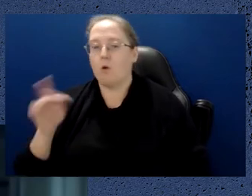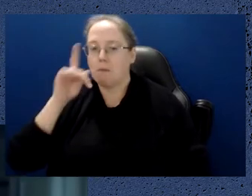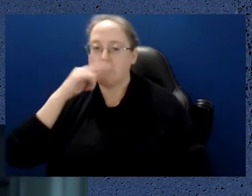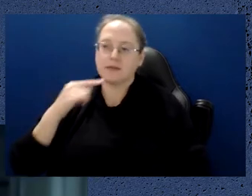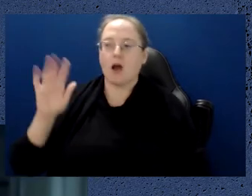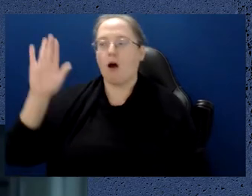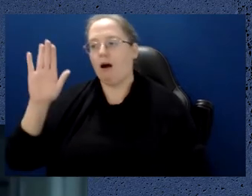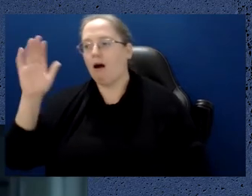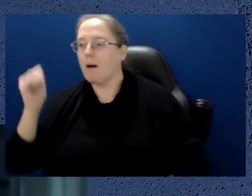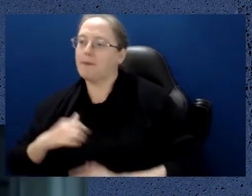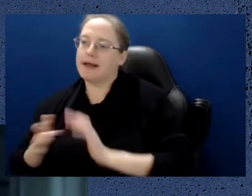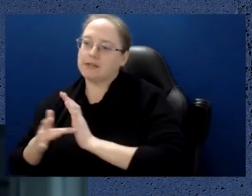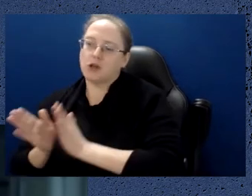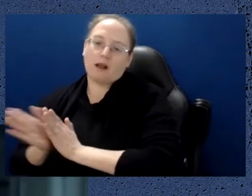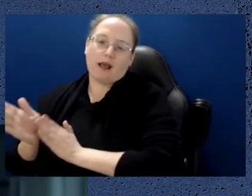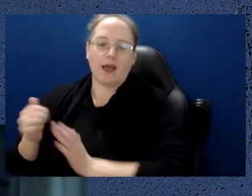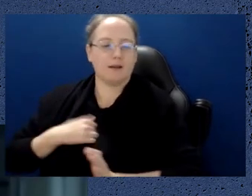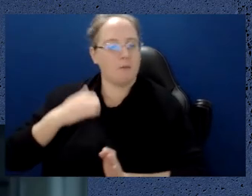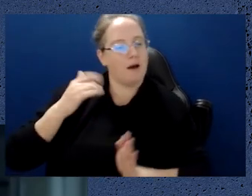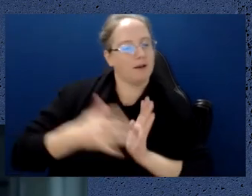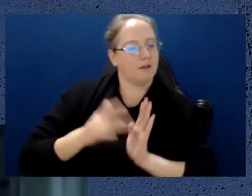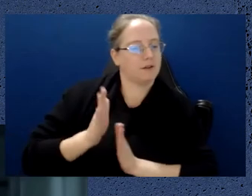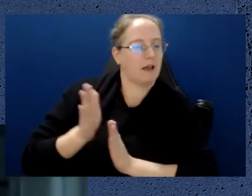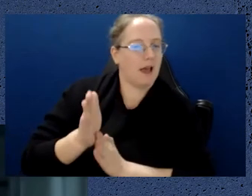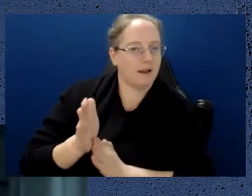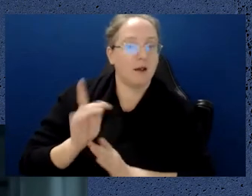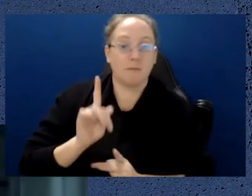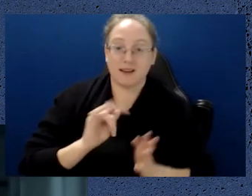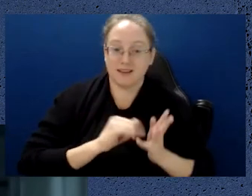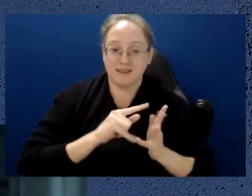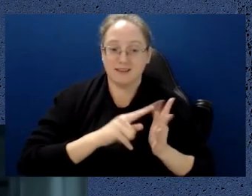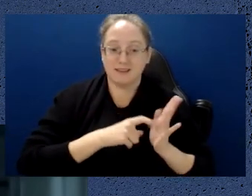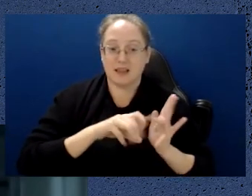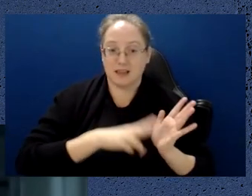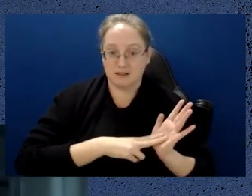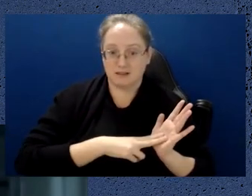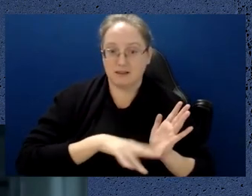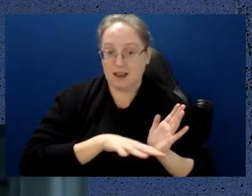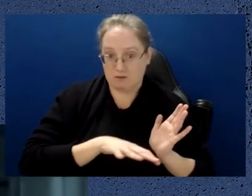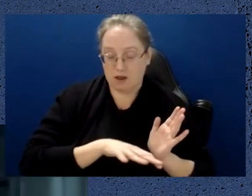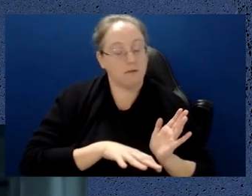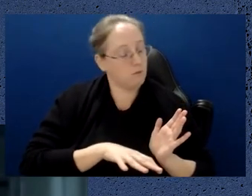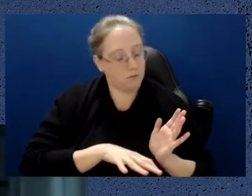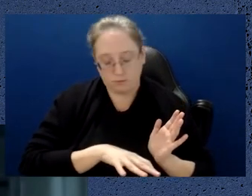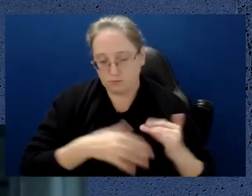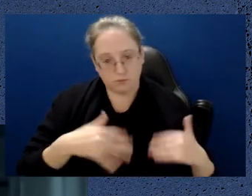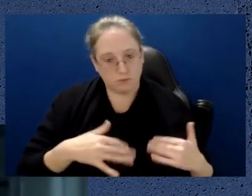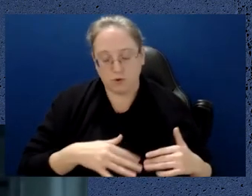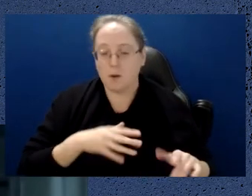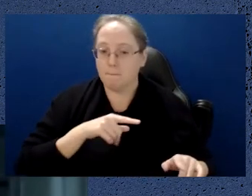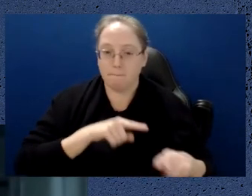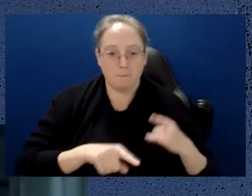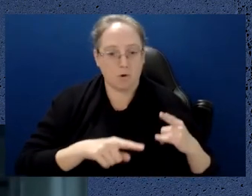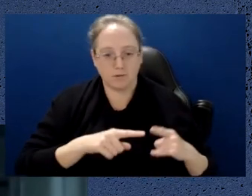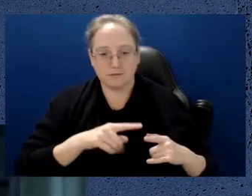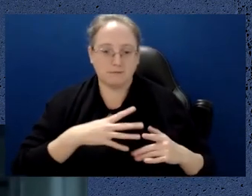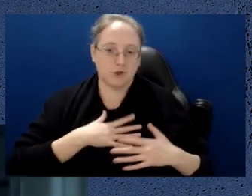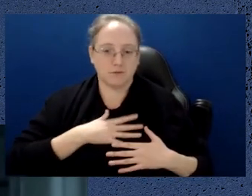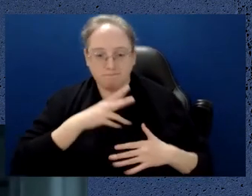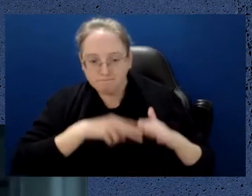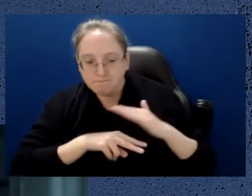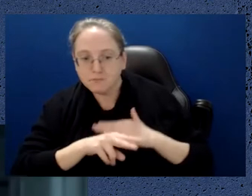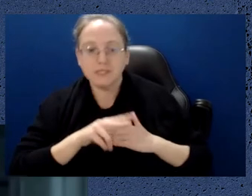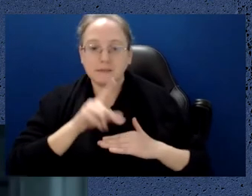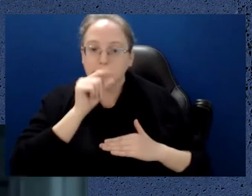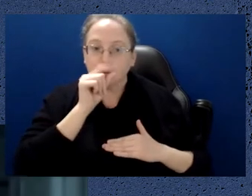their various technologies. But we definitely silicon is one of the most promising and we have leadership there. So I don't